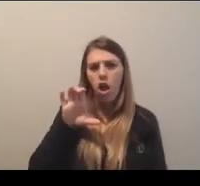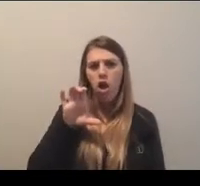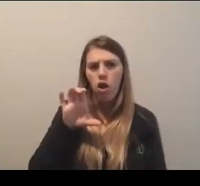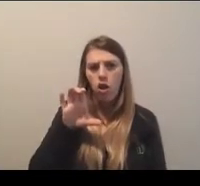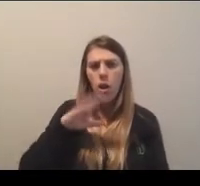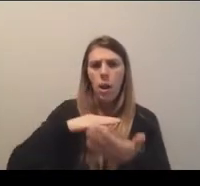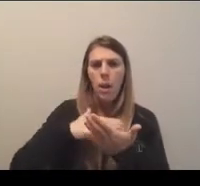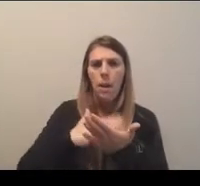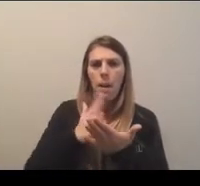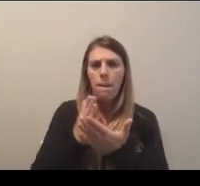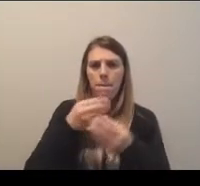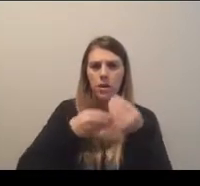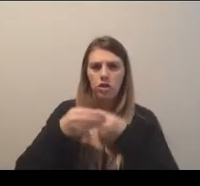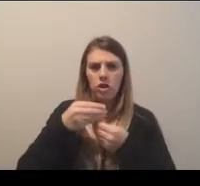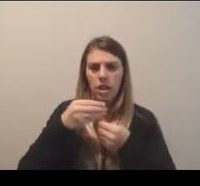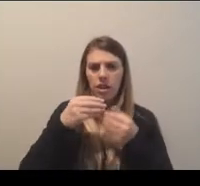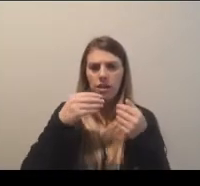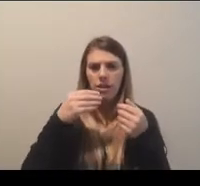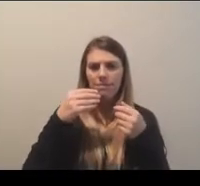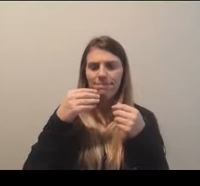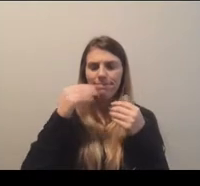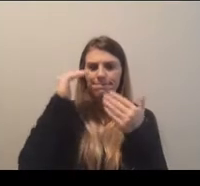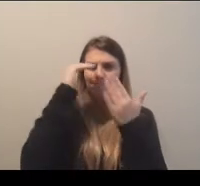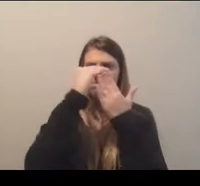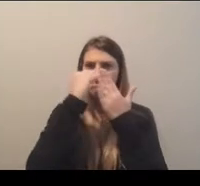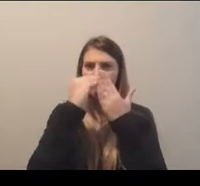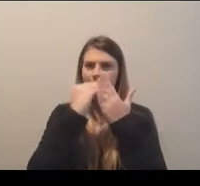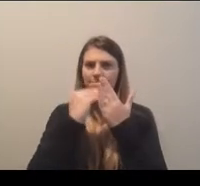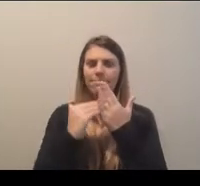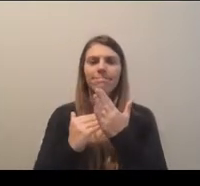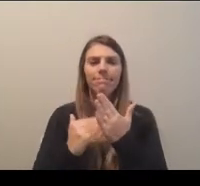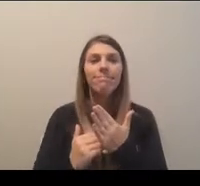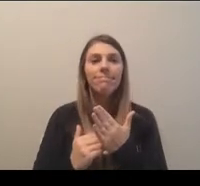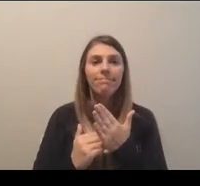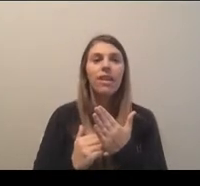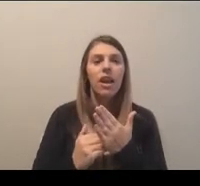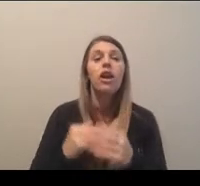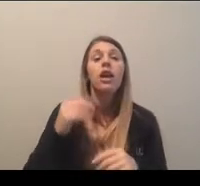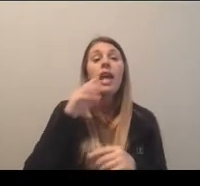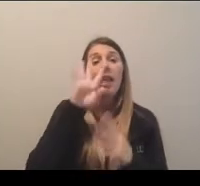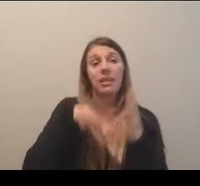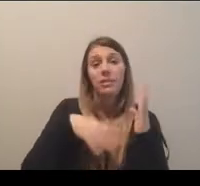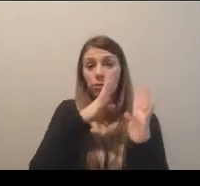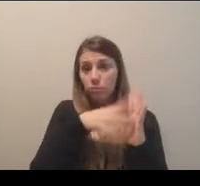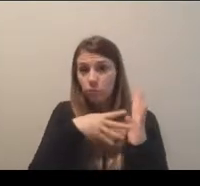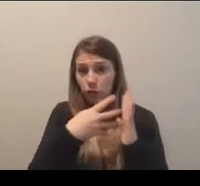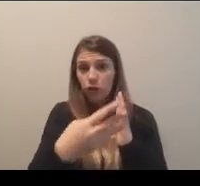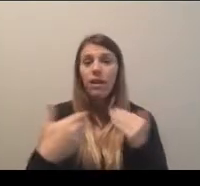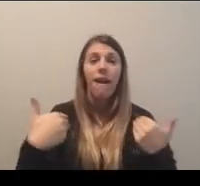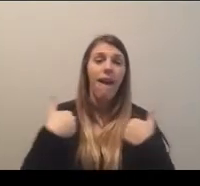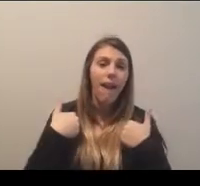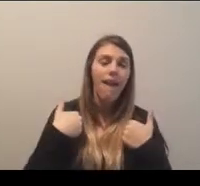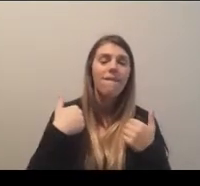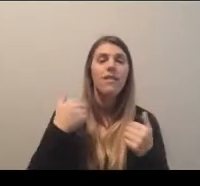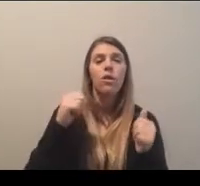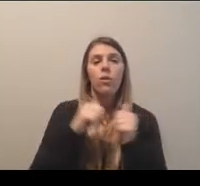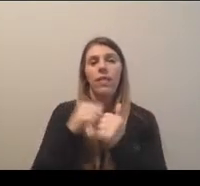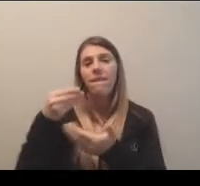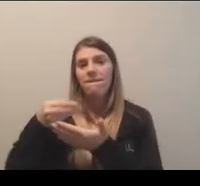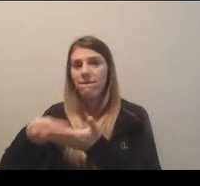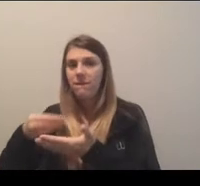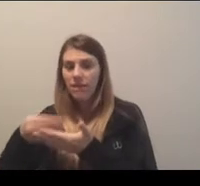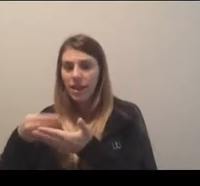line items for the Division I men's and women's basketball championships in a spreadsheet with the coordination of the finance